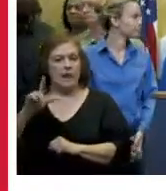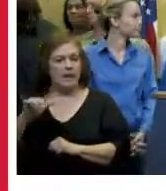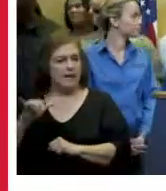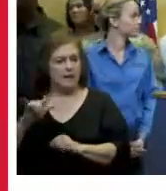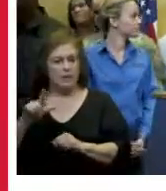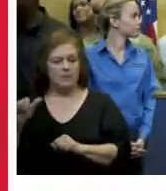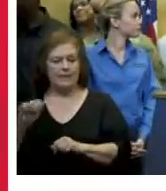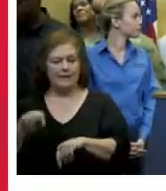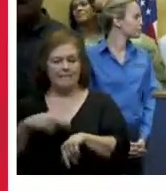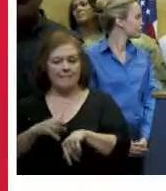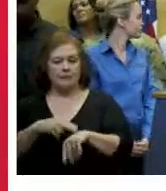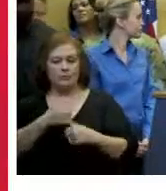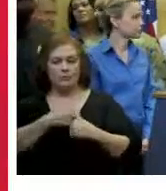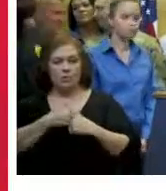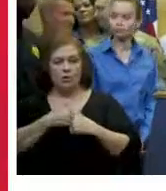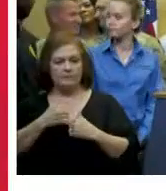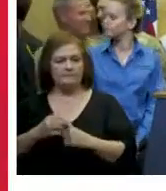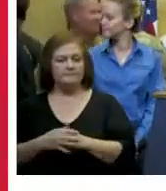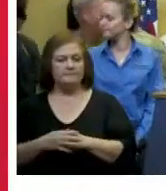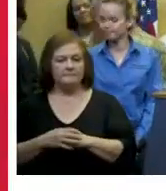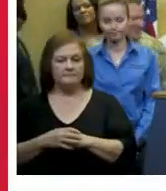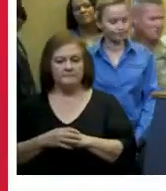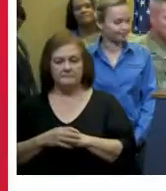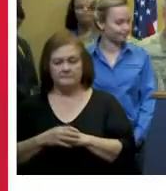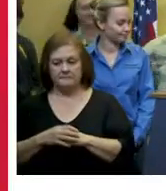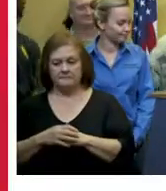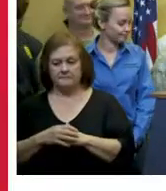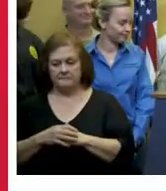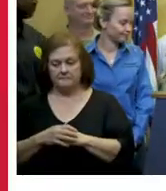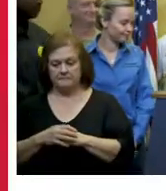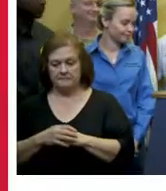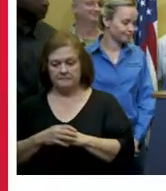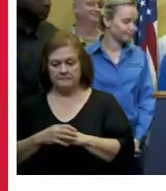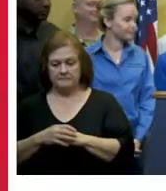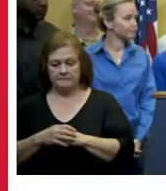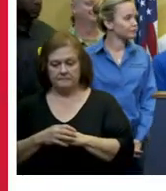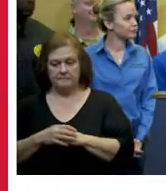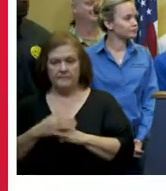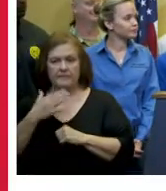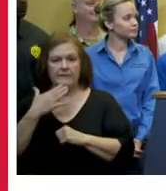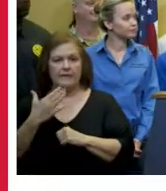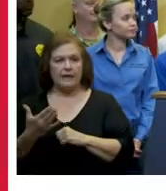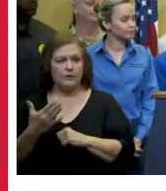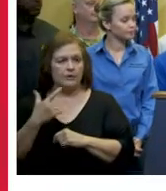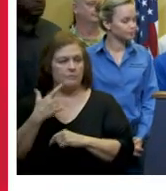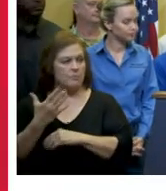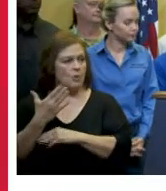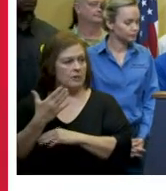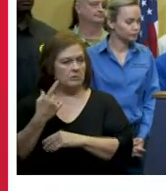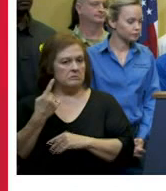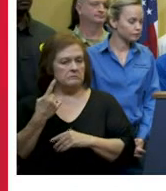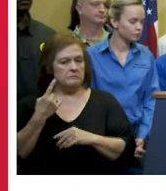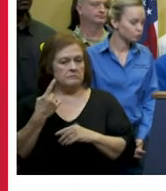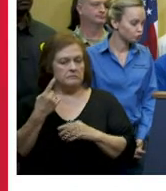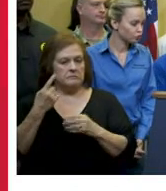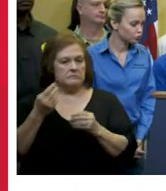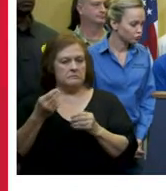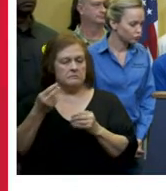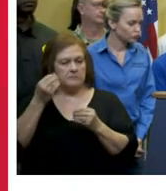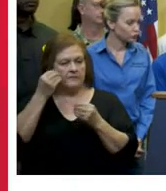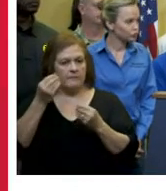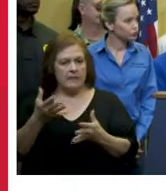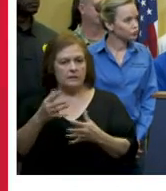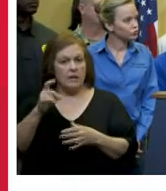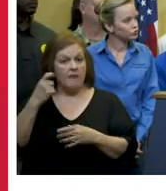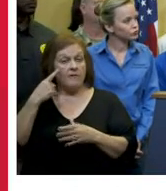louisiana national guard thanks mayor thank you hey good morning everyone i just got a couple of quick updates i know everybody was here when the